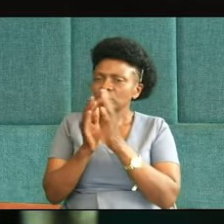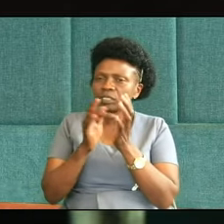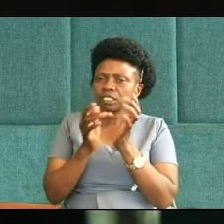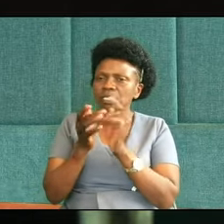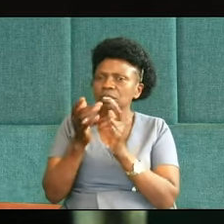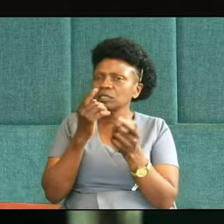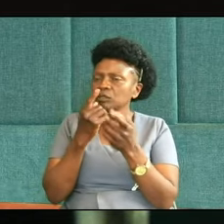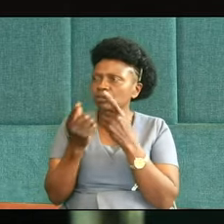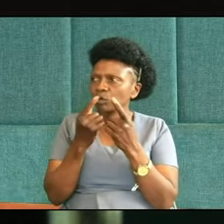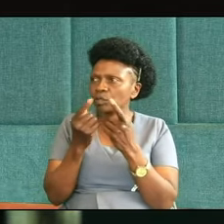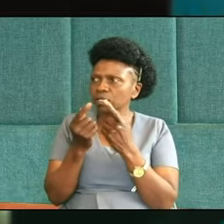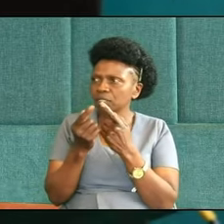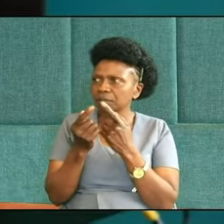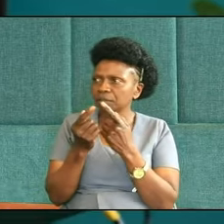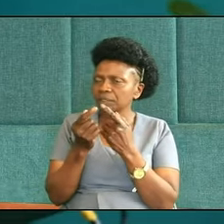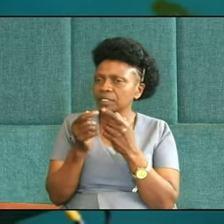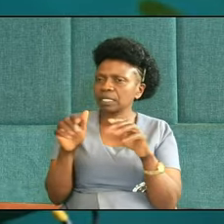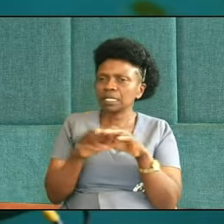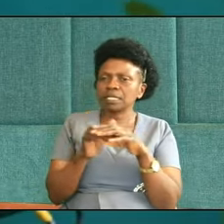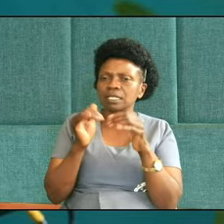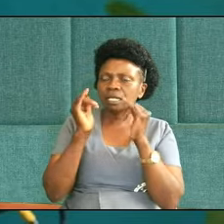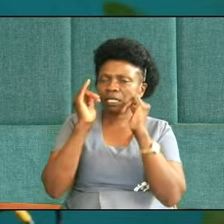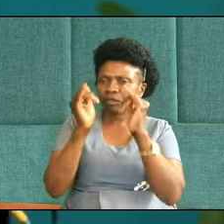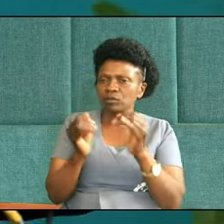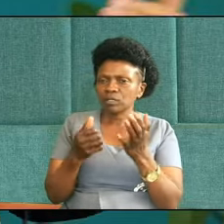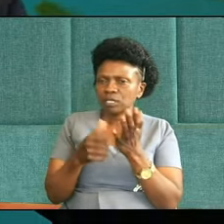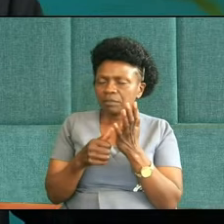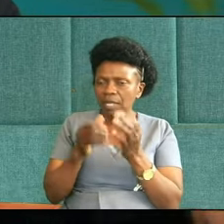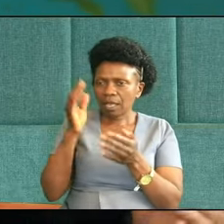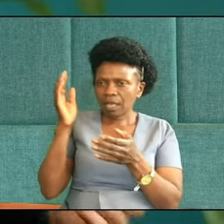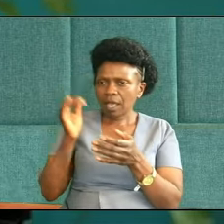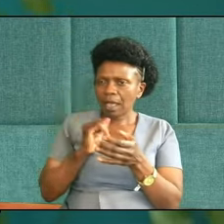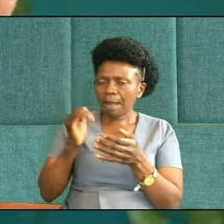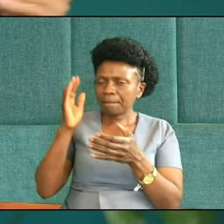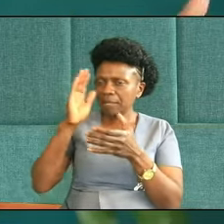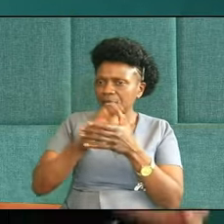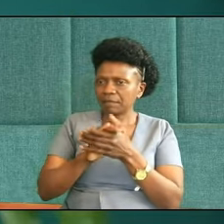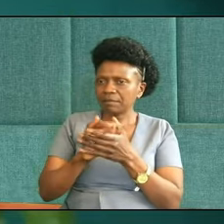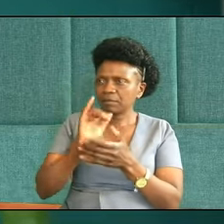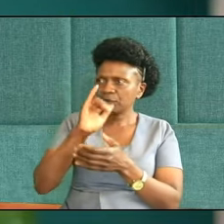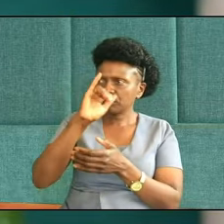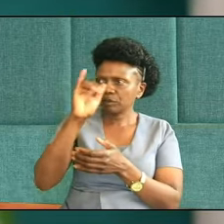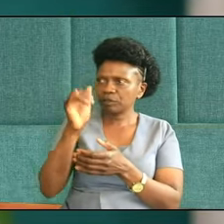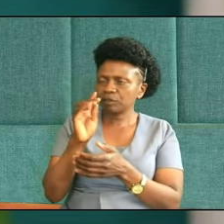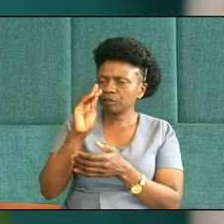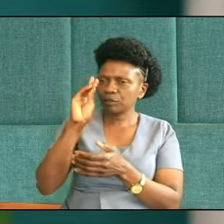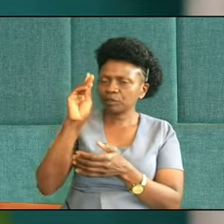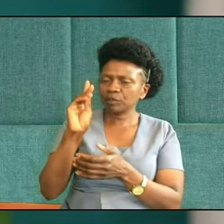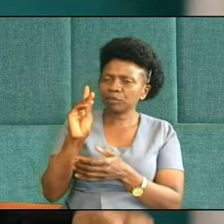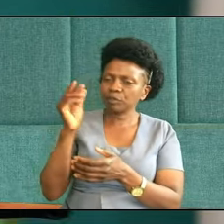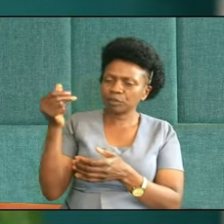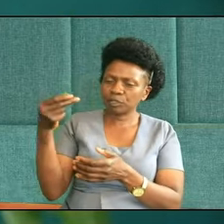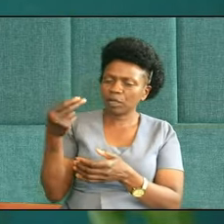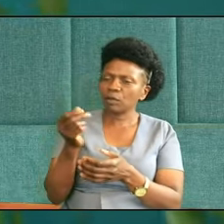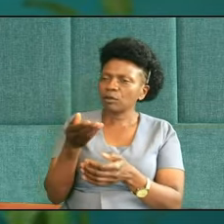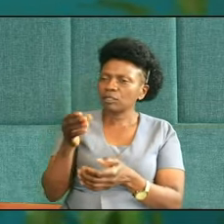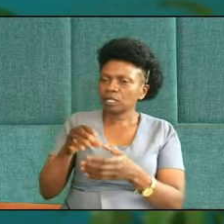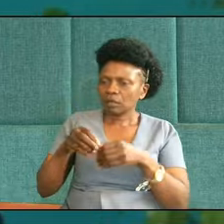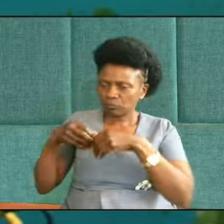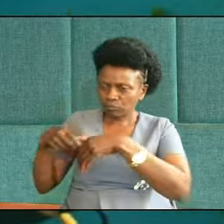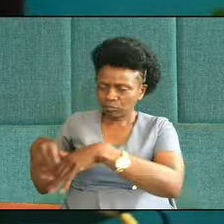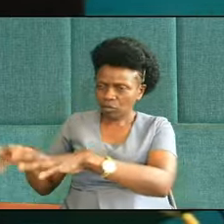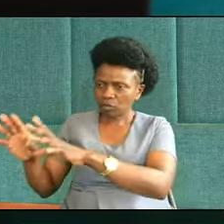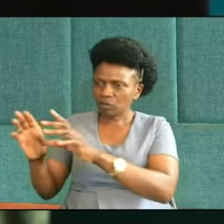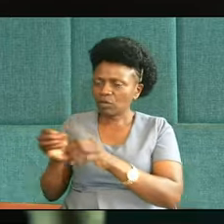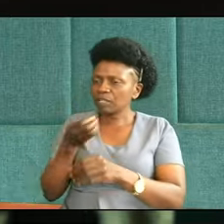Jesus told and we find it in the New Testament. I believe that Judah was the original prodigal, who had strayed